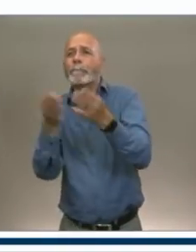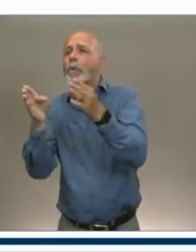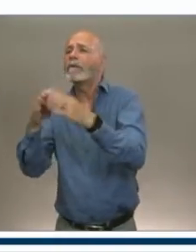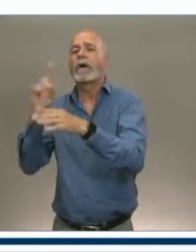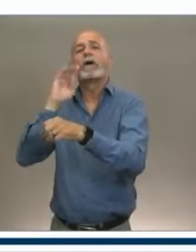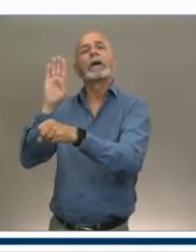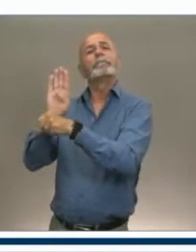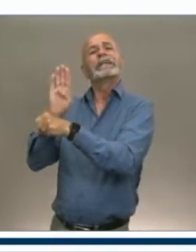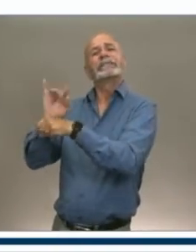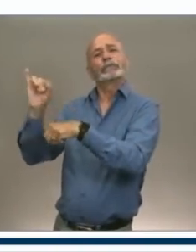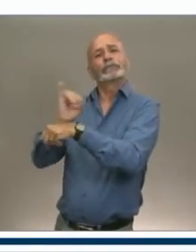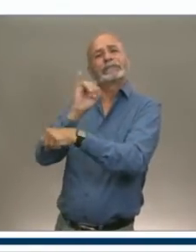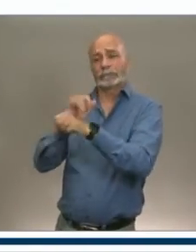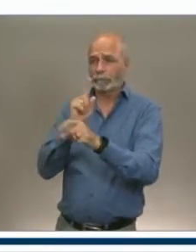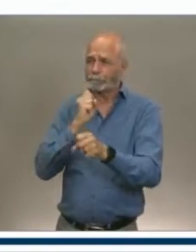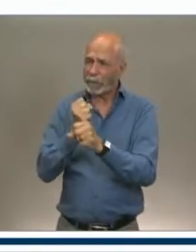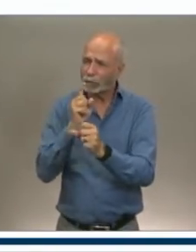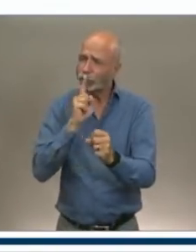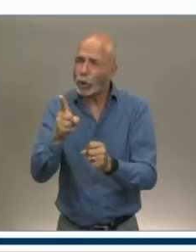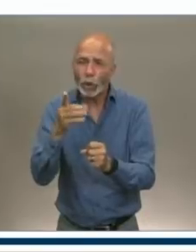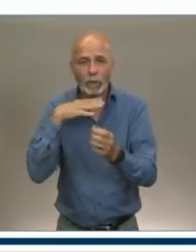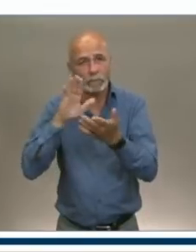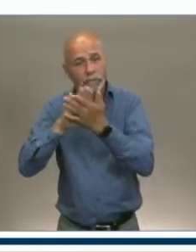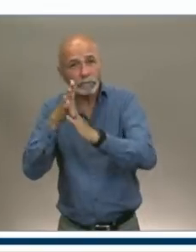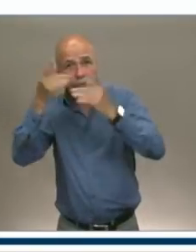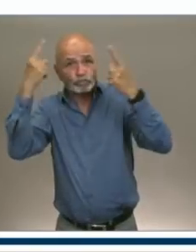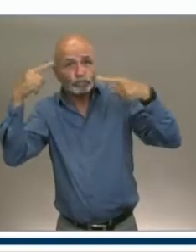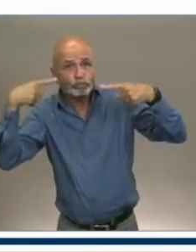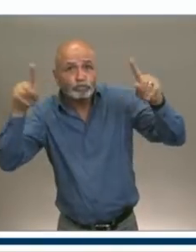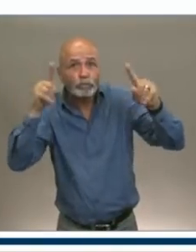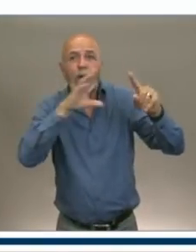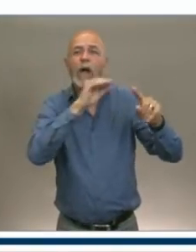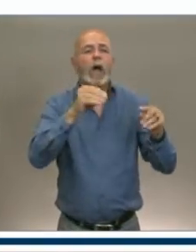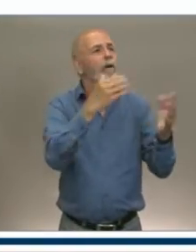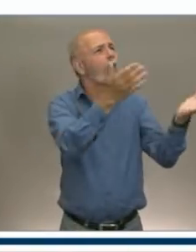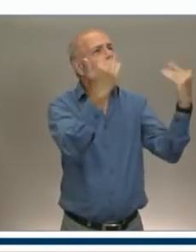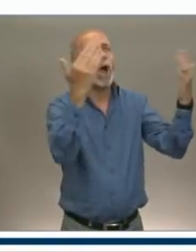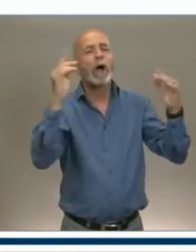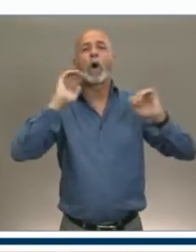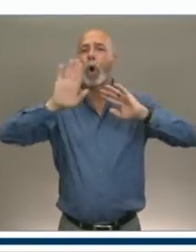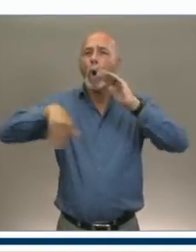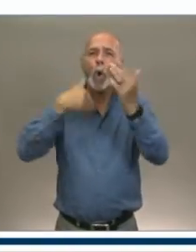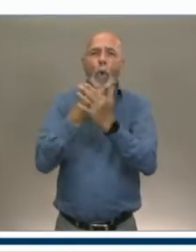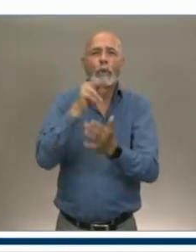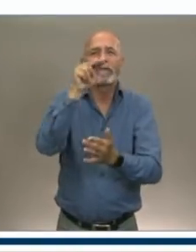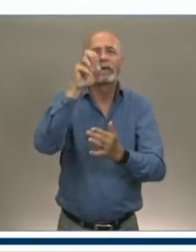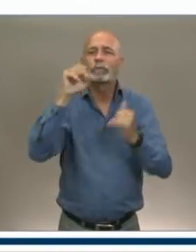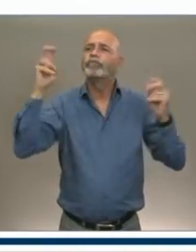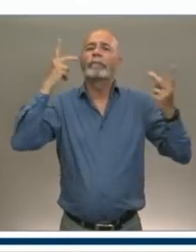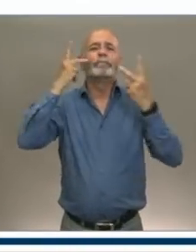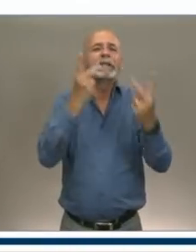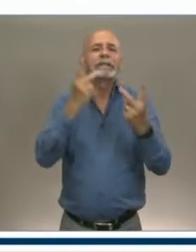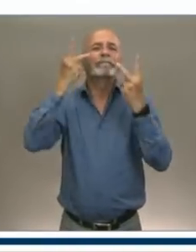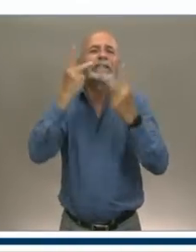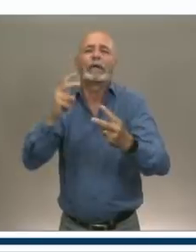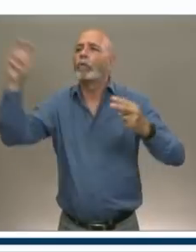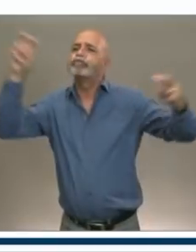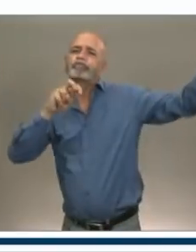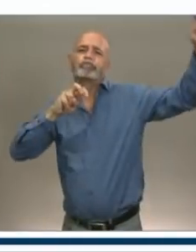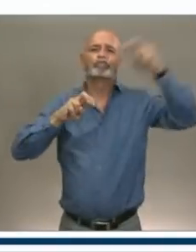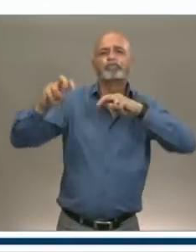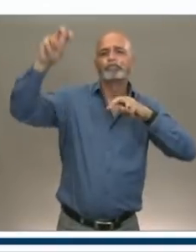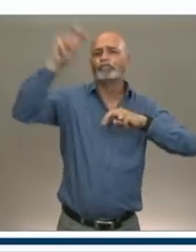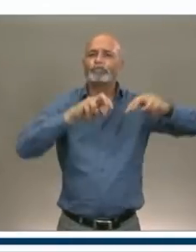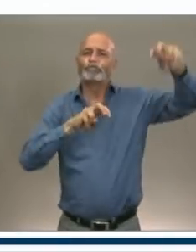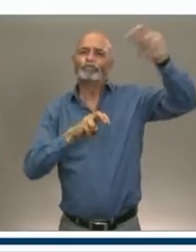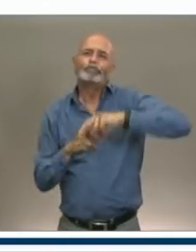and to welcome travelers from across Nova Scotia. And as well, we are welcoming travelers from Atlantic Canada